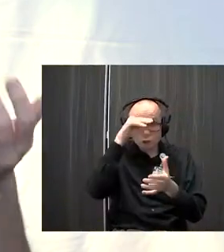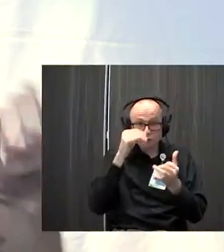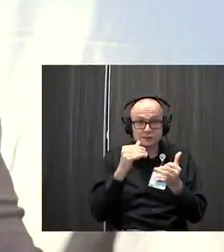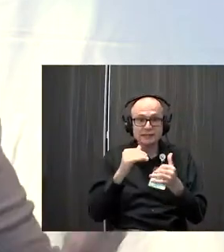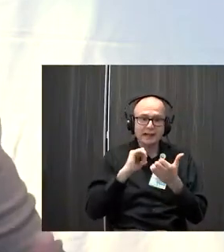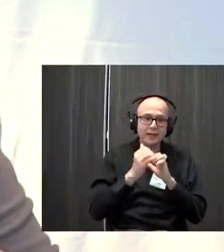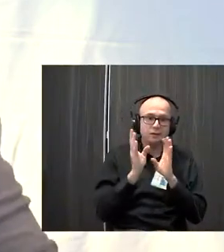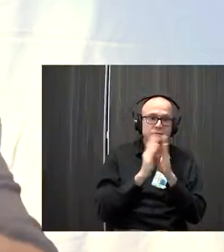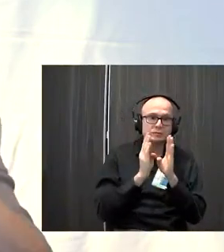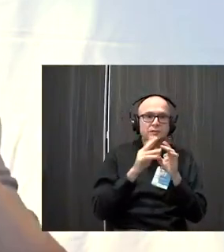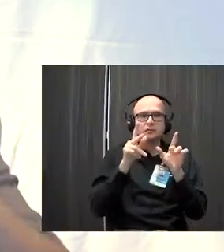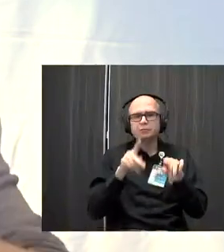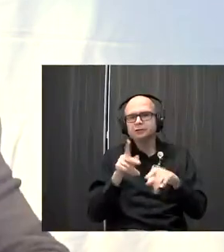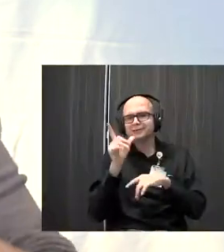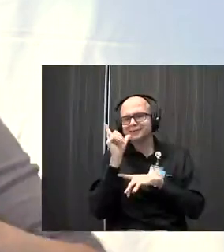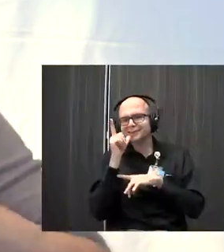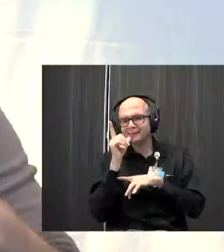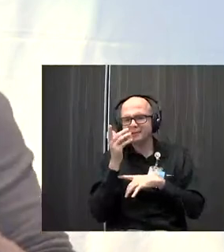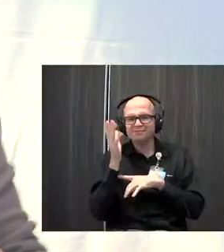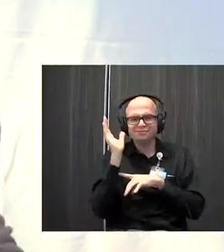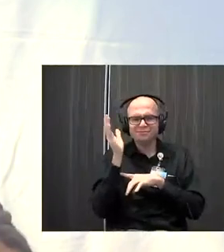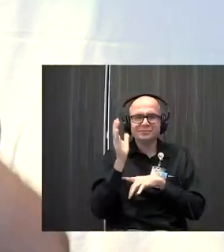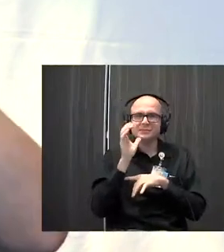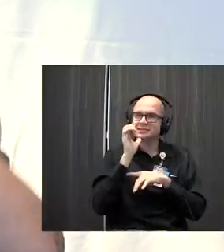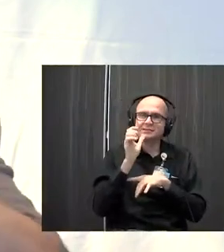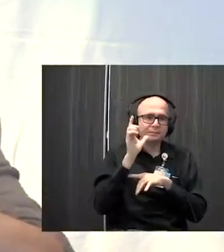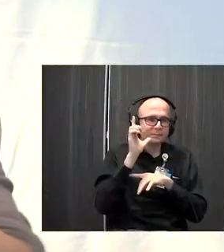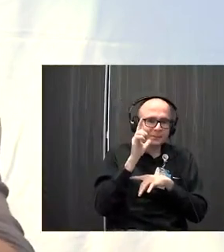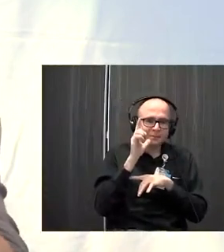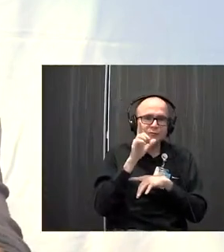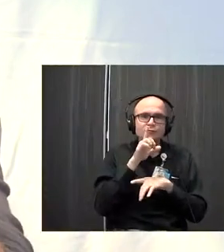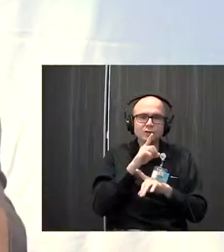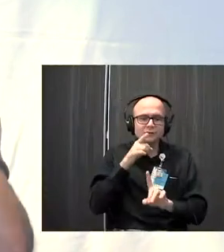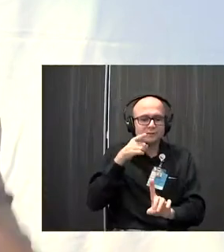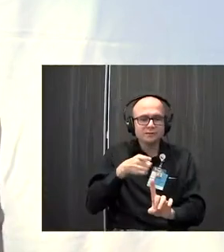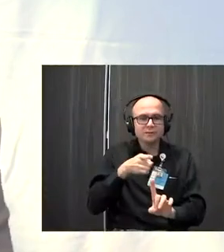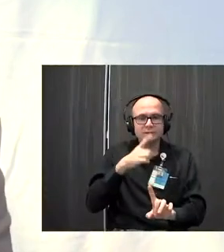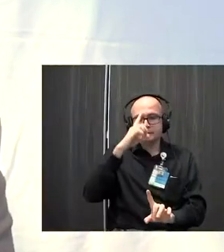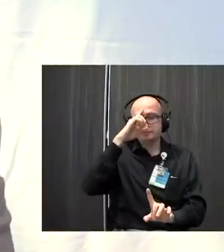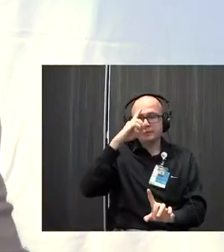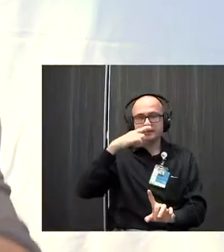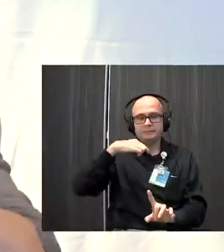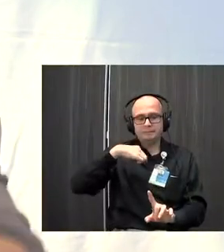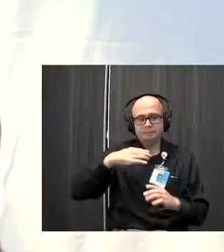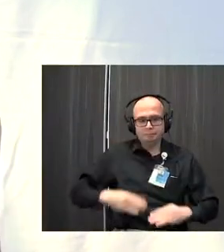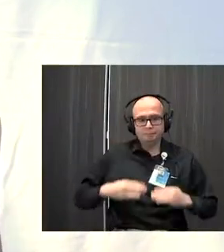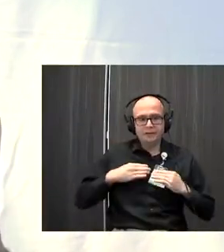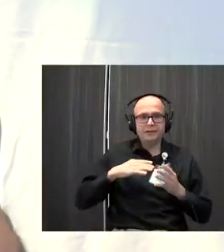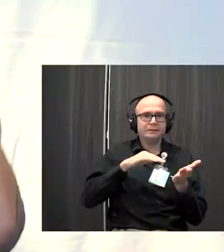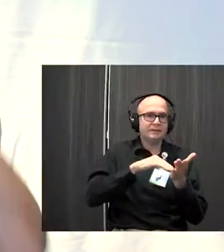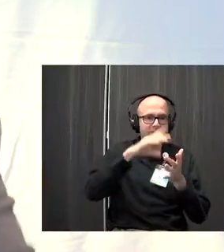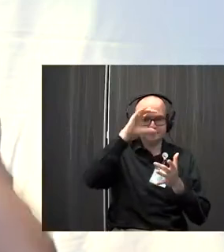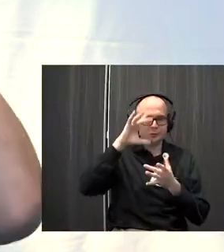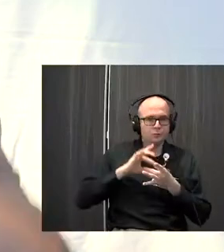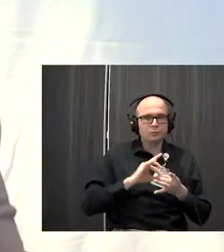How was the conference? Well, this person did this lemon thing. It's not about the lemon. What it is really about is the foundation of mind-body medicine, and how do we utilize